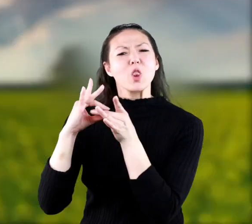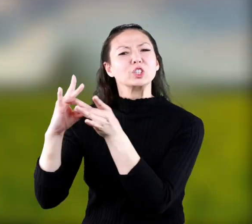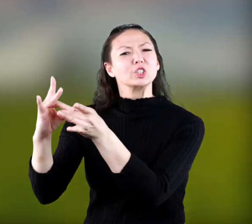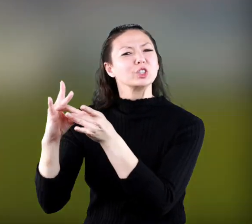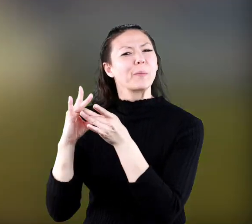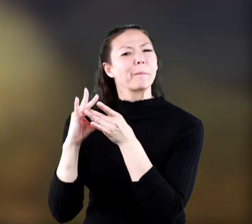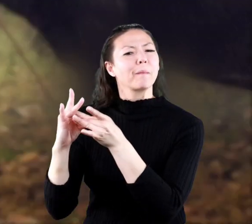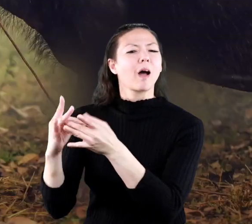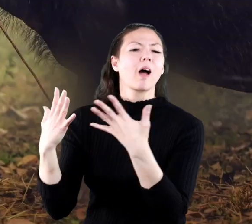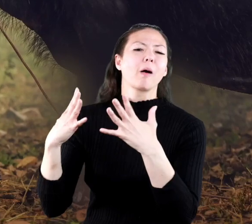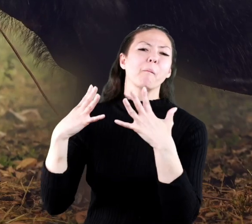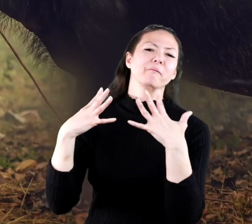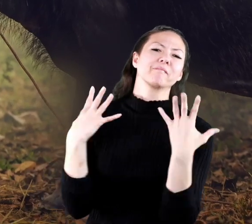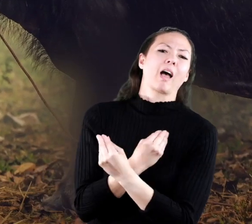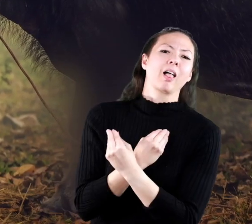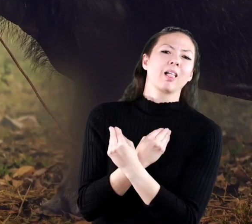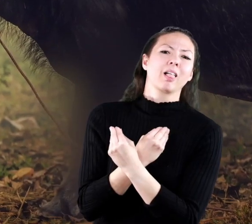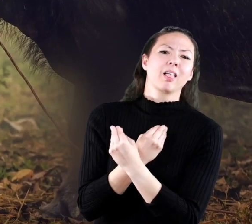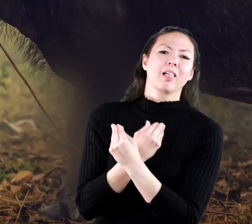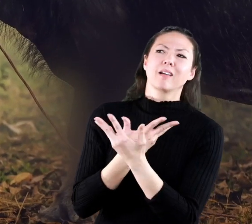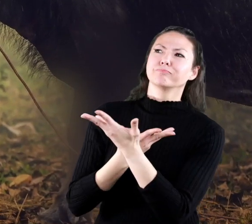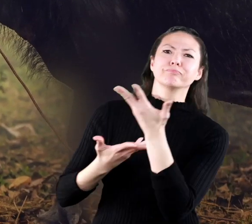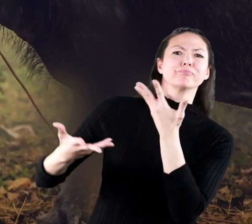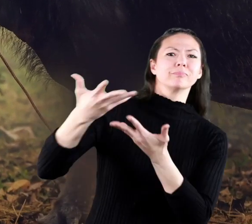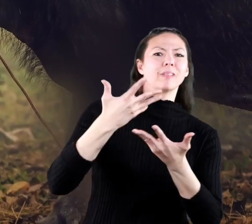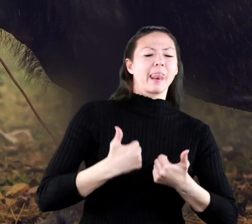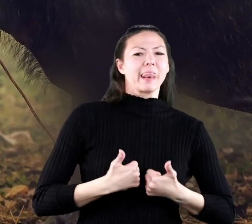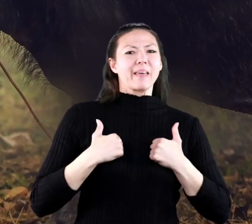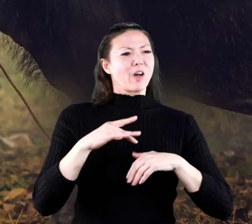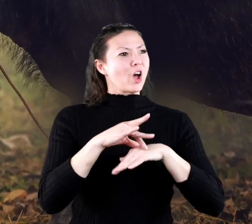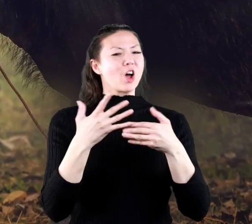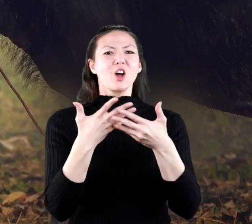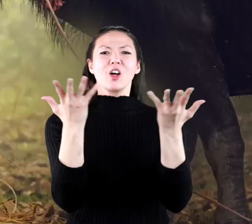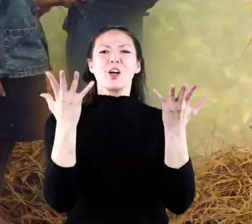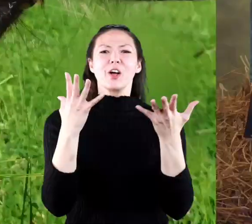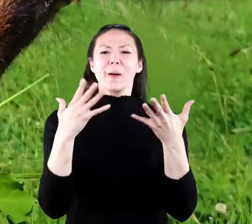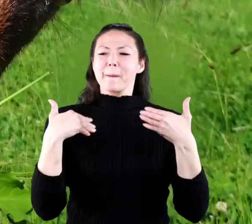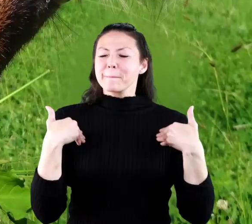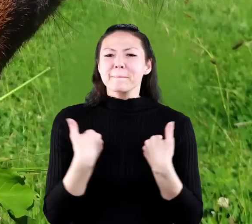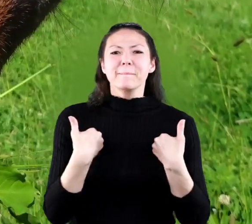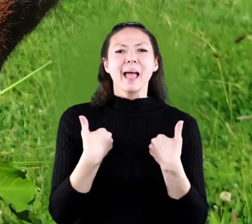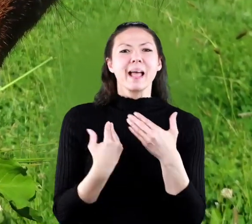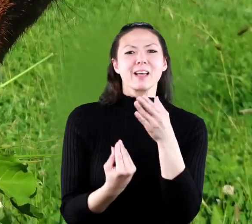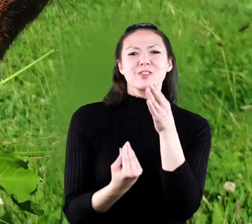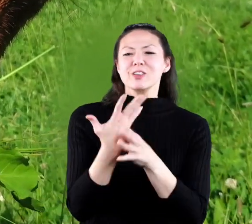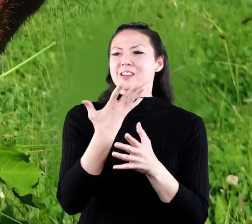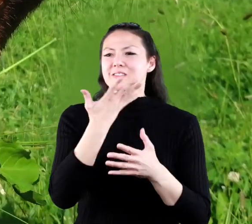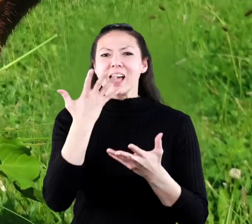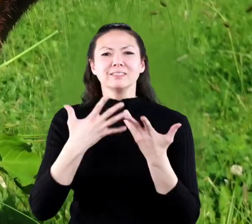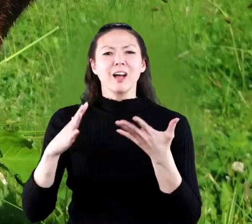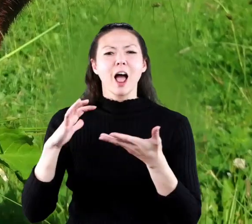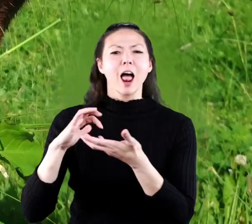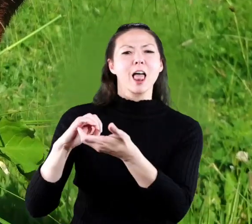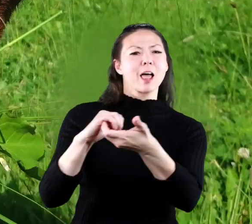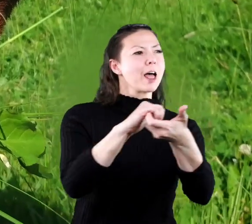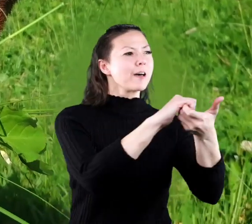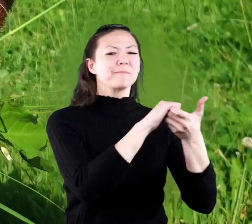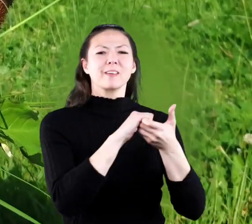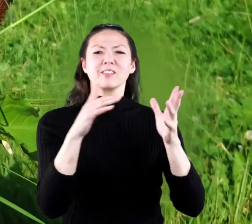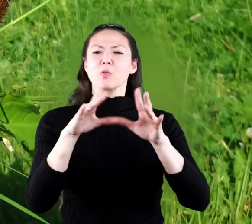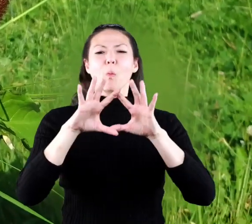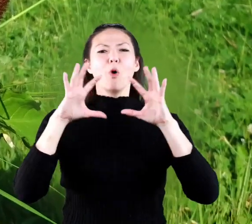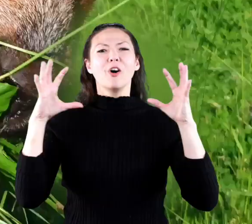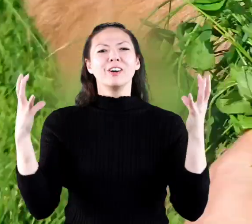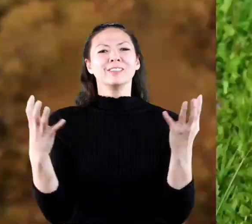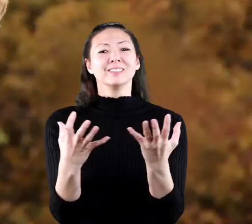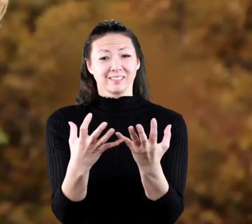relationship all living things on earth rely on plants and trees and grasses of all kinds all over